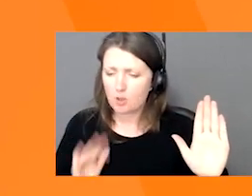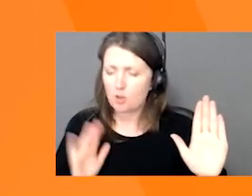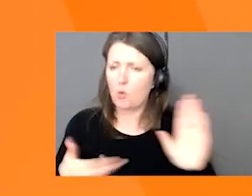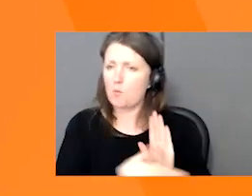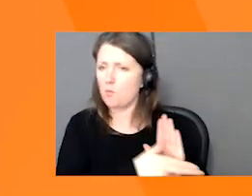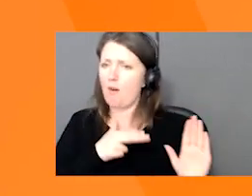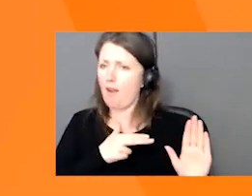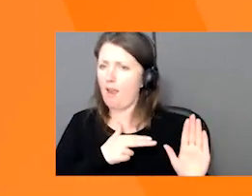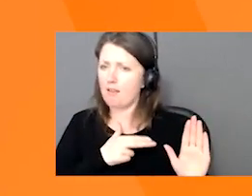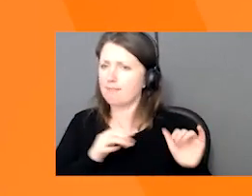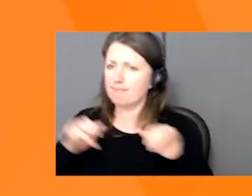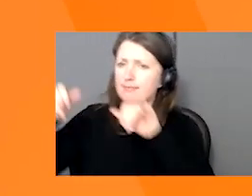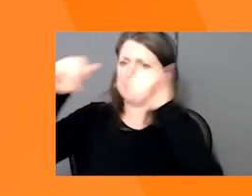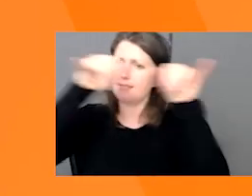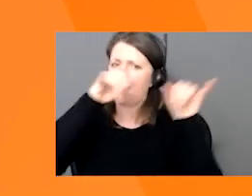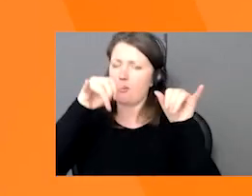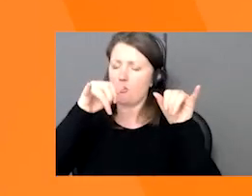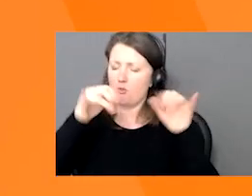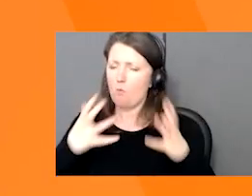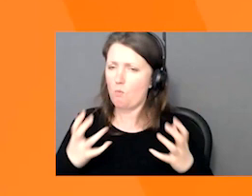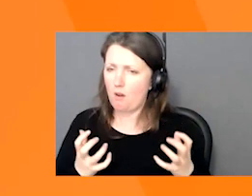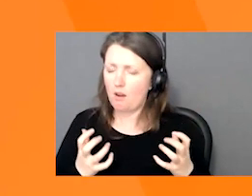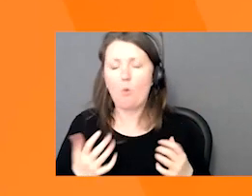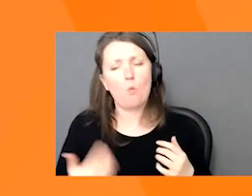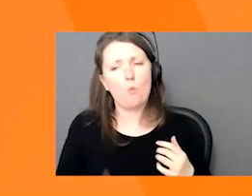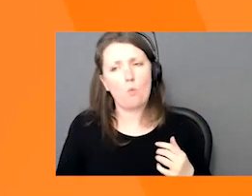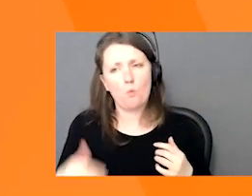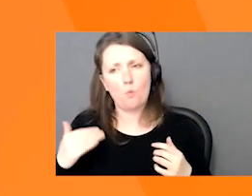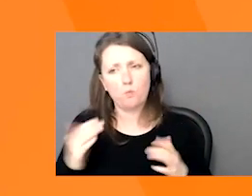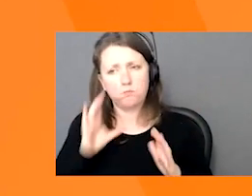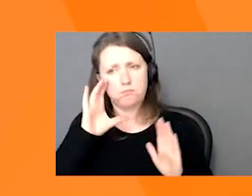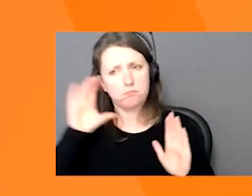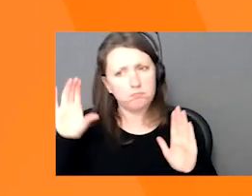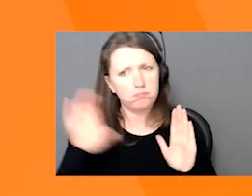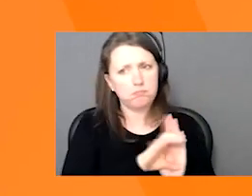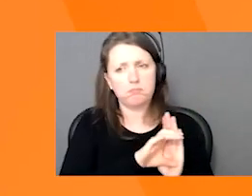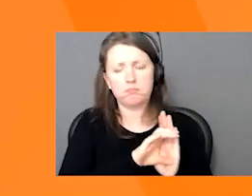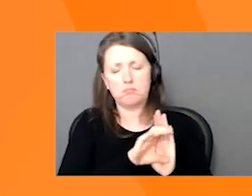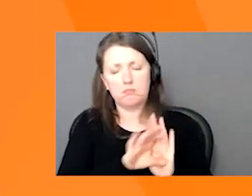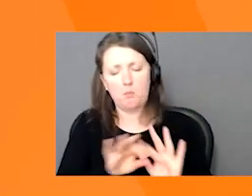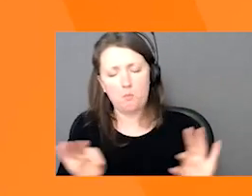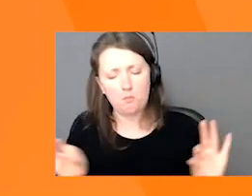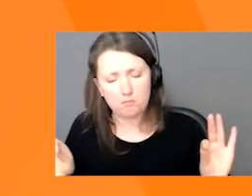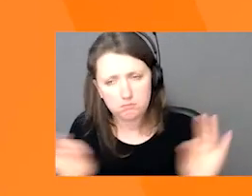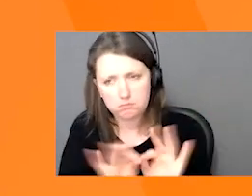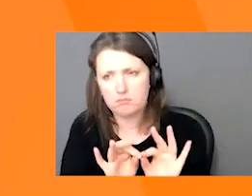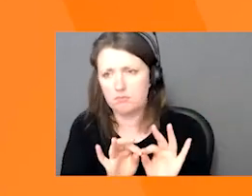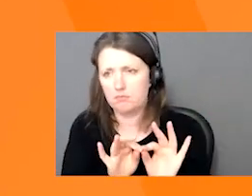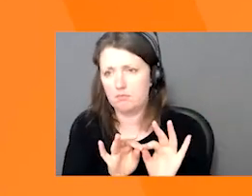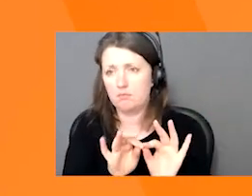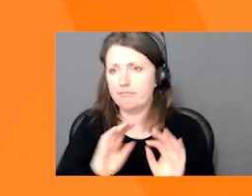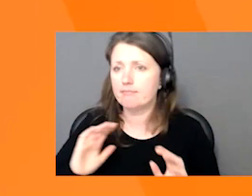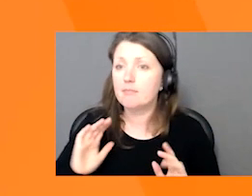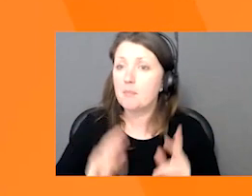expecting is so, so important. And it's one of the things that that our partners come back to us because,